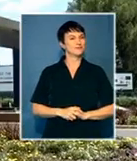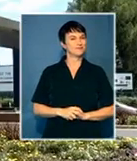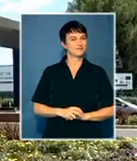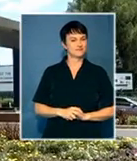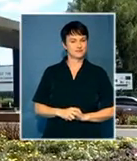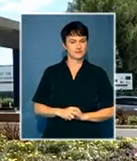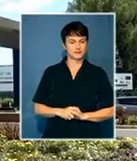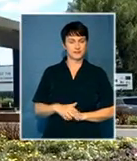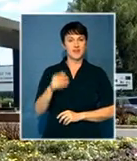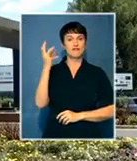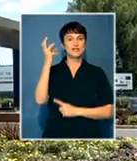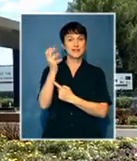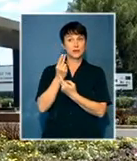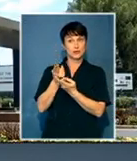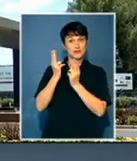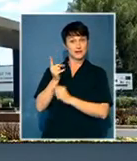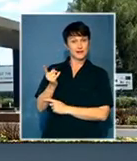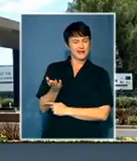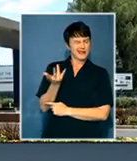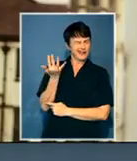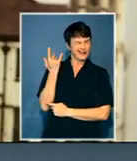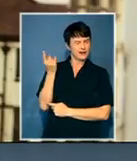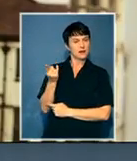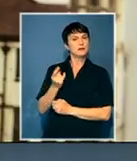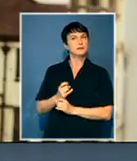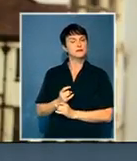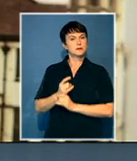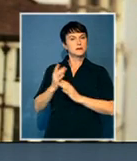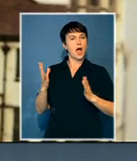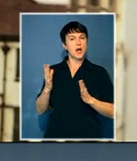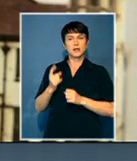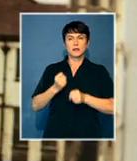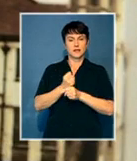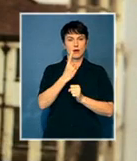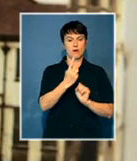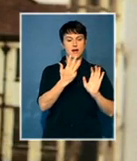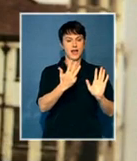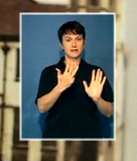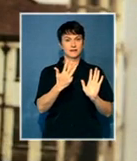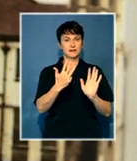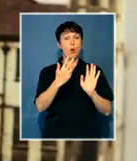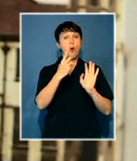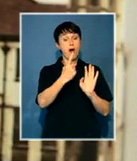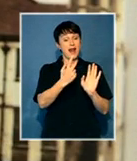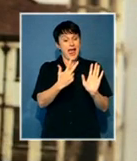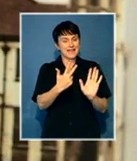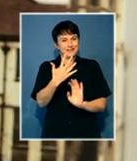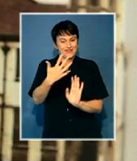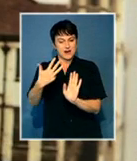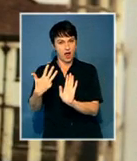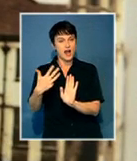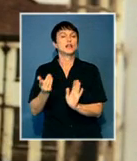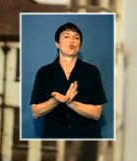The University of the Free State originally opened its stores of learning as a school in 1859, as Gray College School.